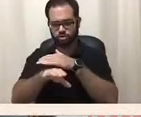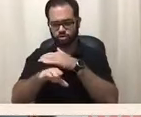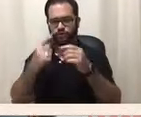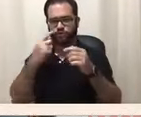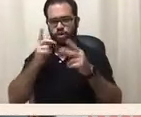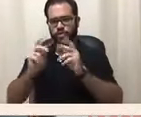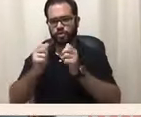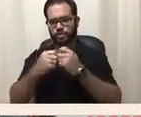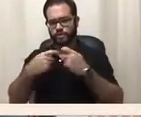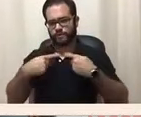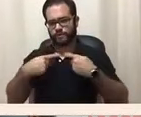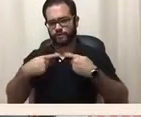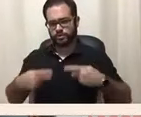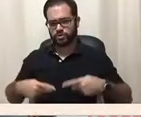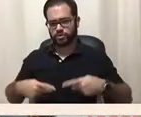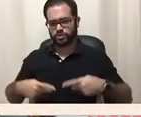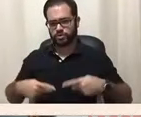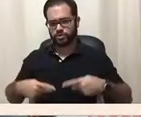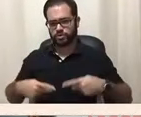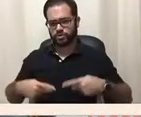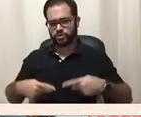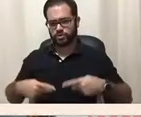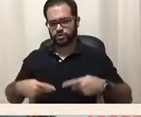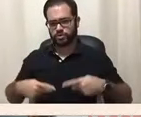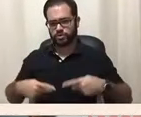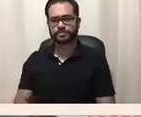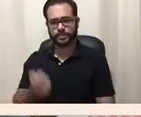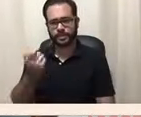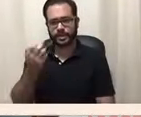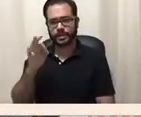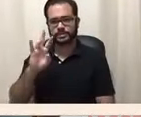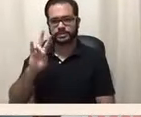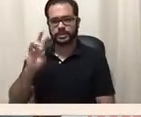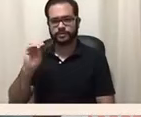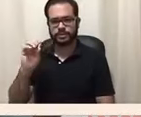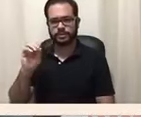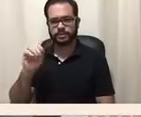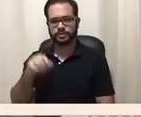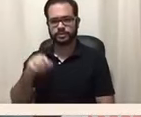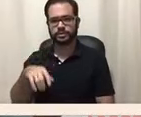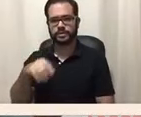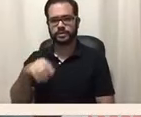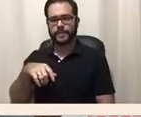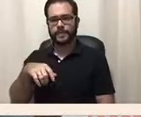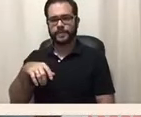human a disabled teacher sued